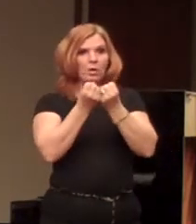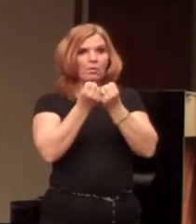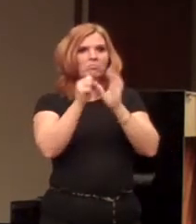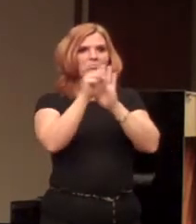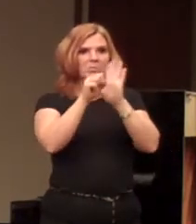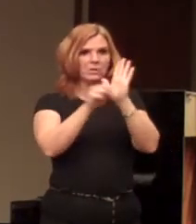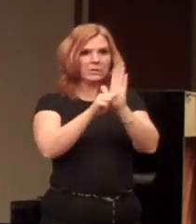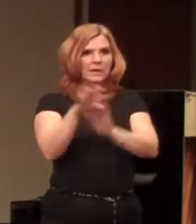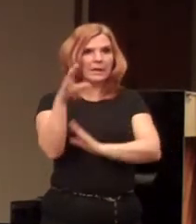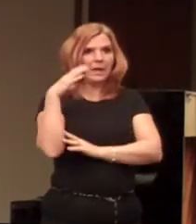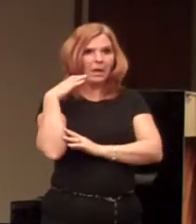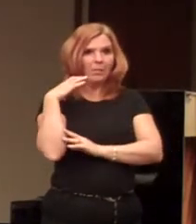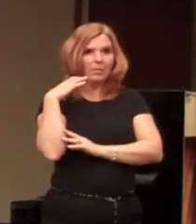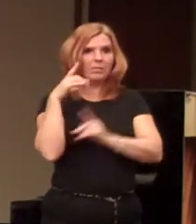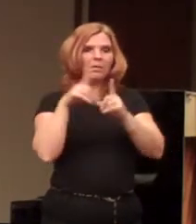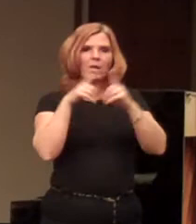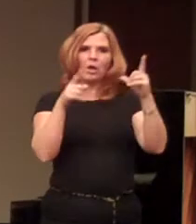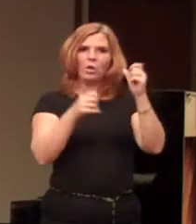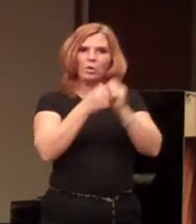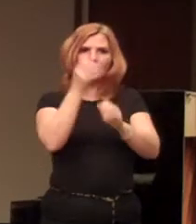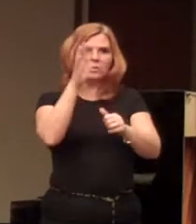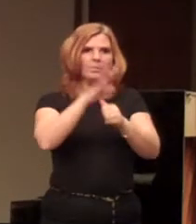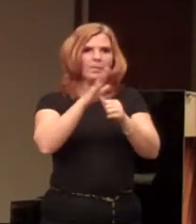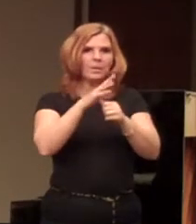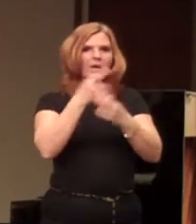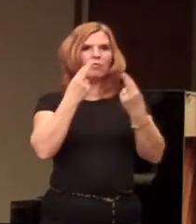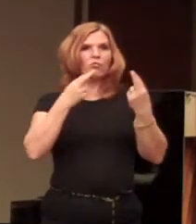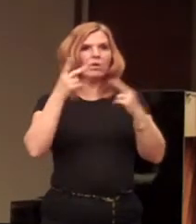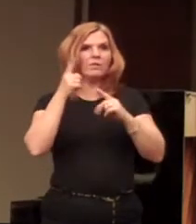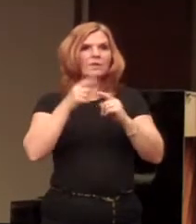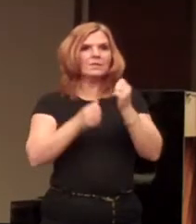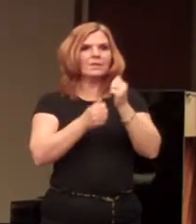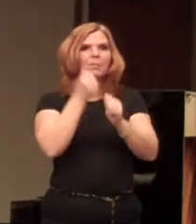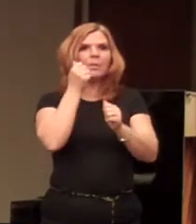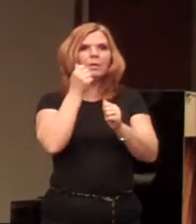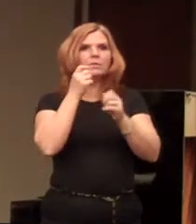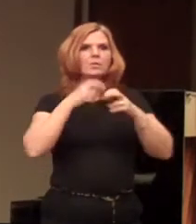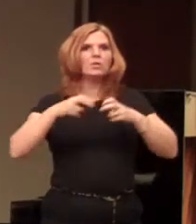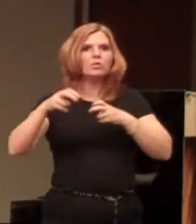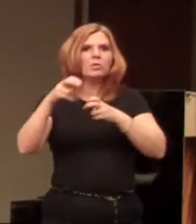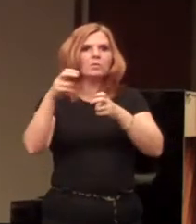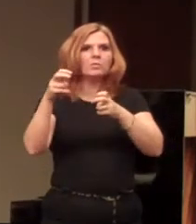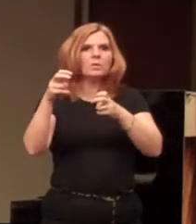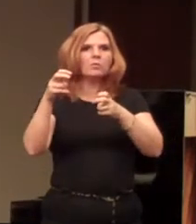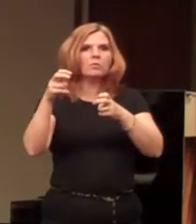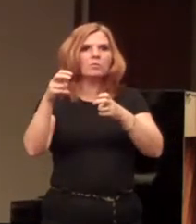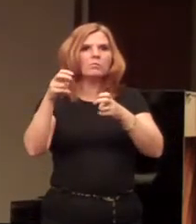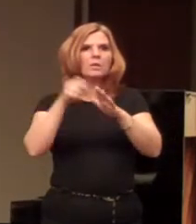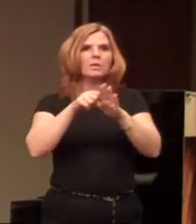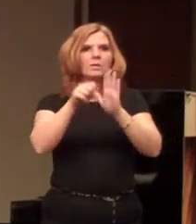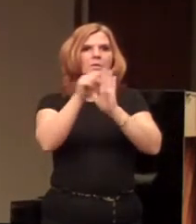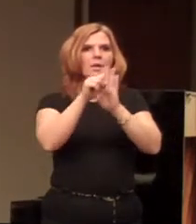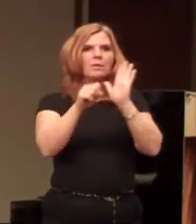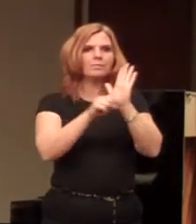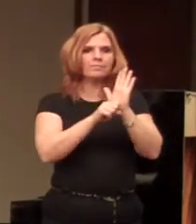capital, largest population, and ready for this? the best transportation system the state has ever seen.